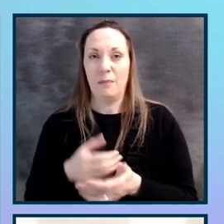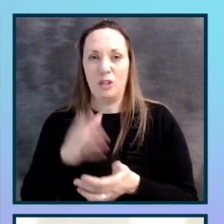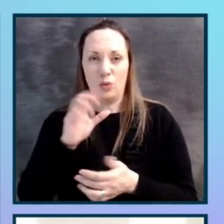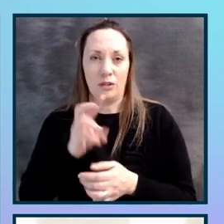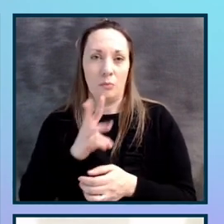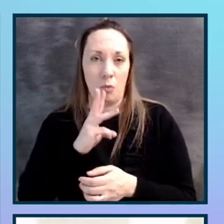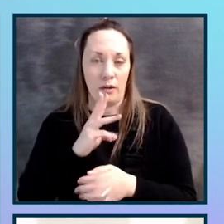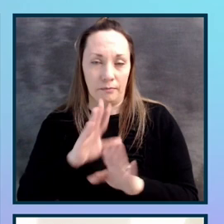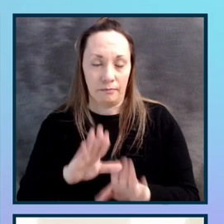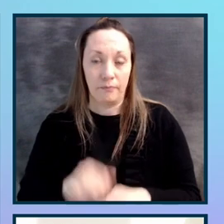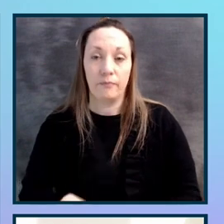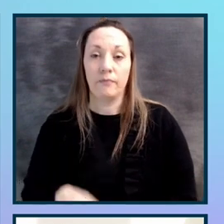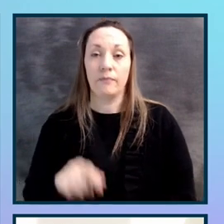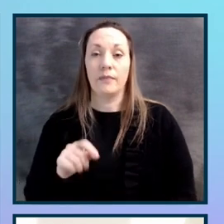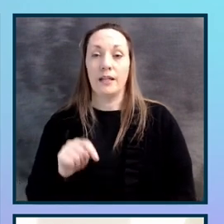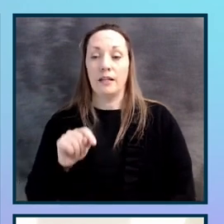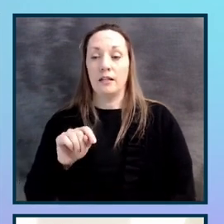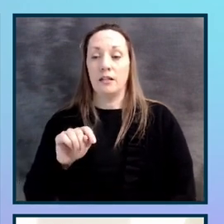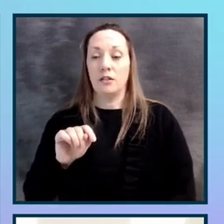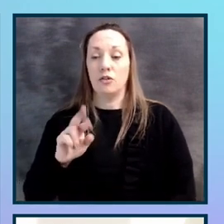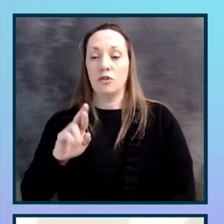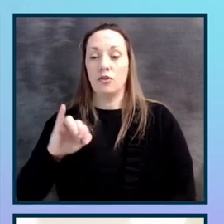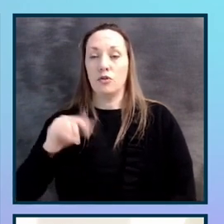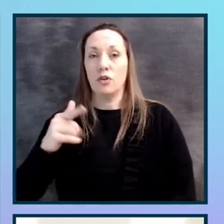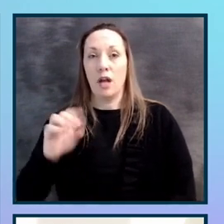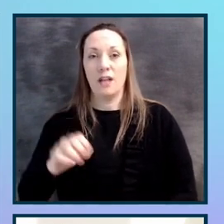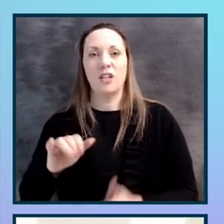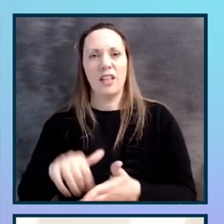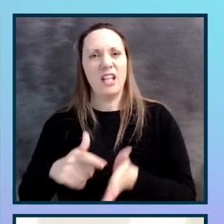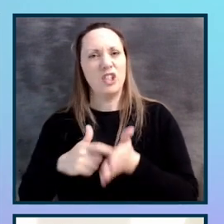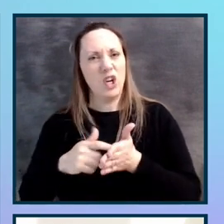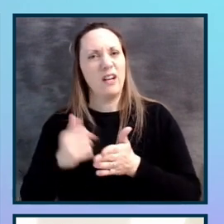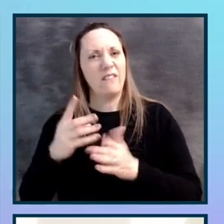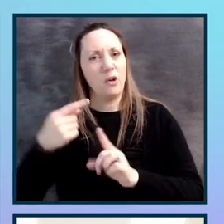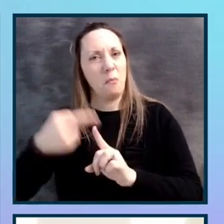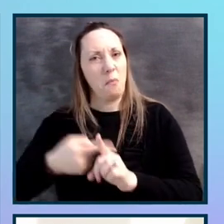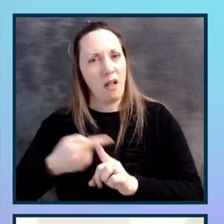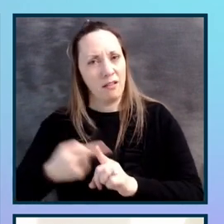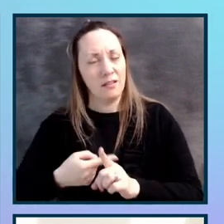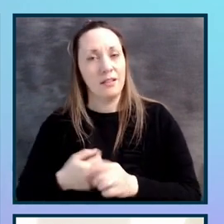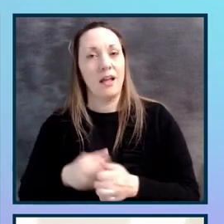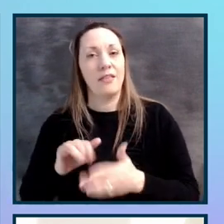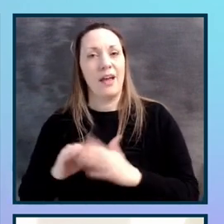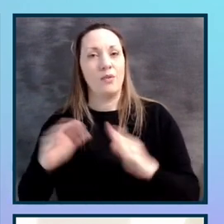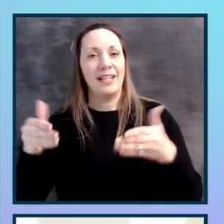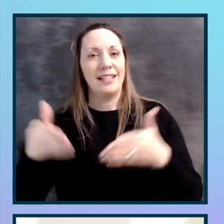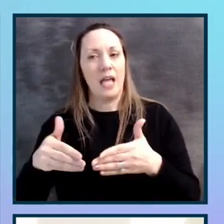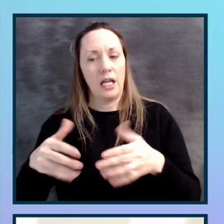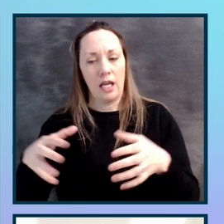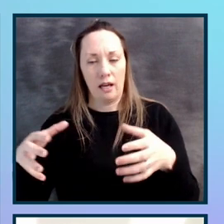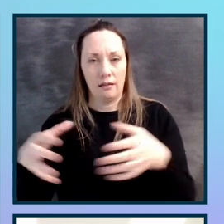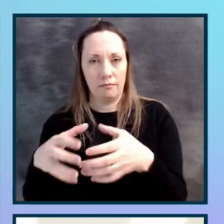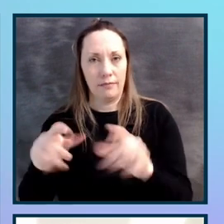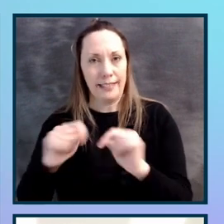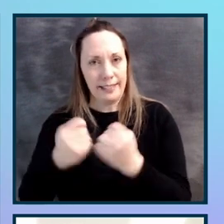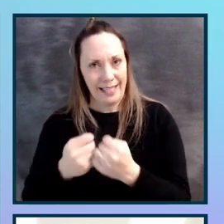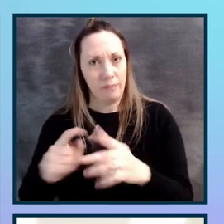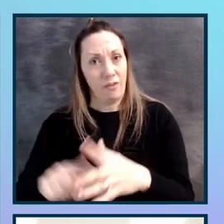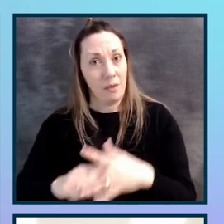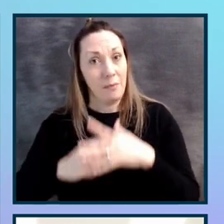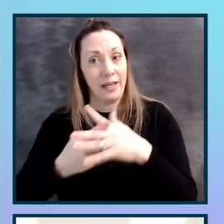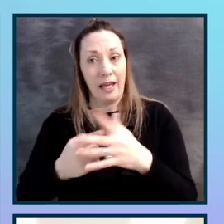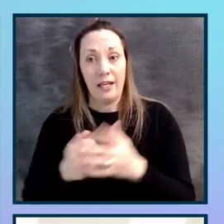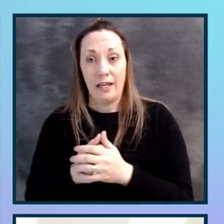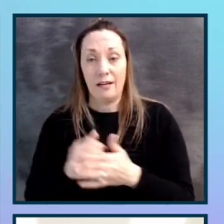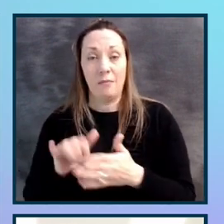So triage in and assign in the work, that took a few months as there wasn't a dedicated team at the start of this for this work at